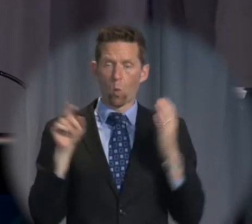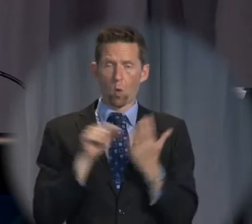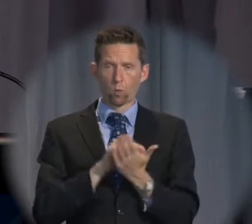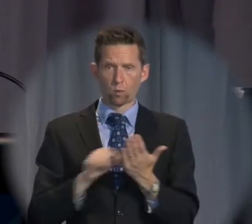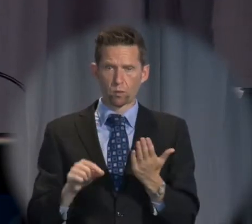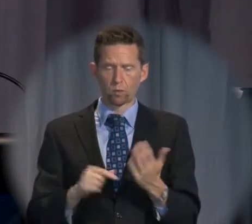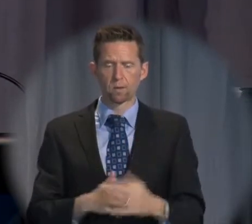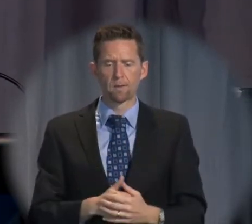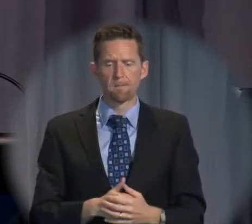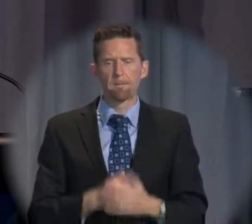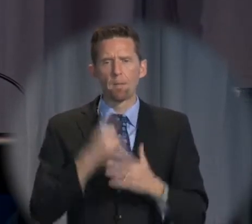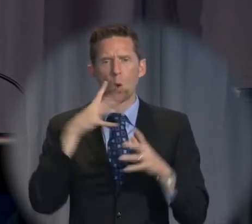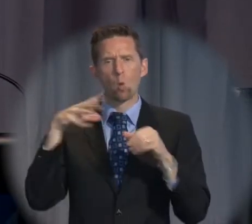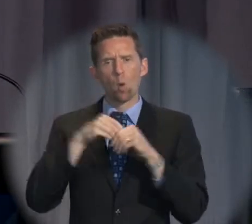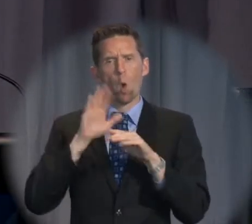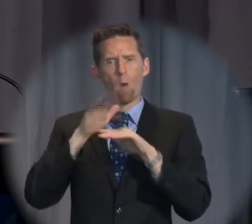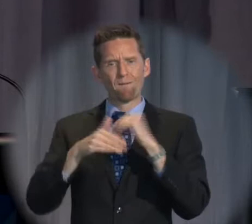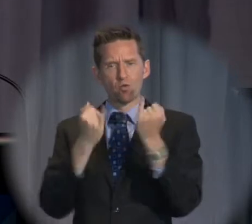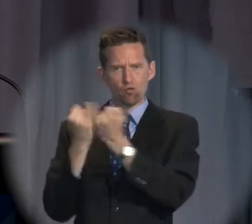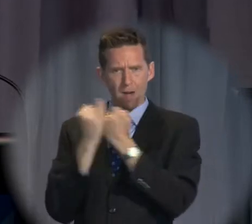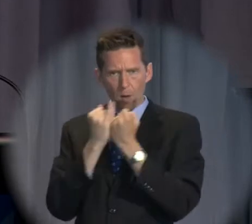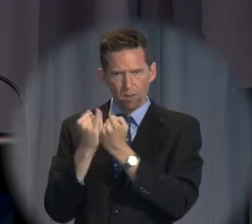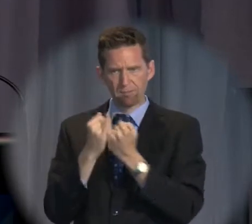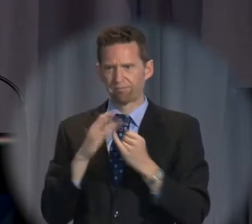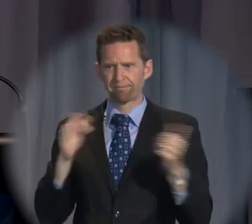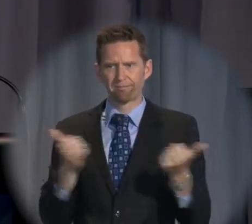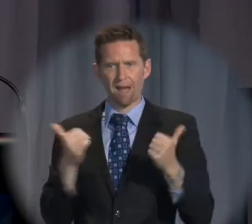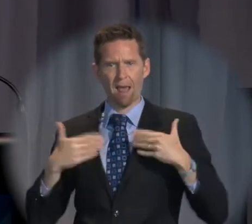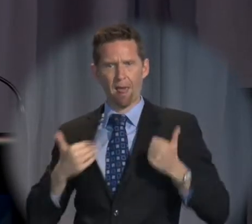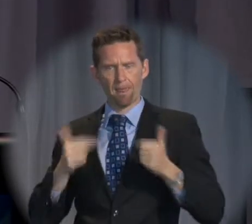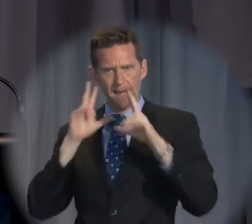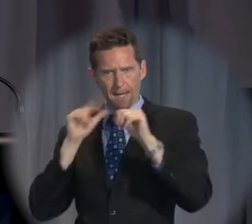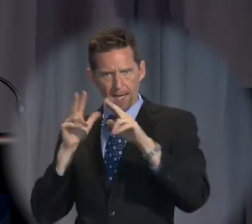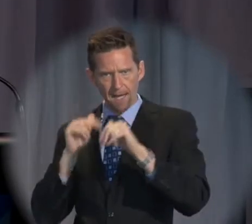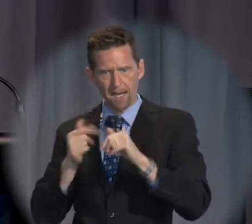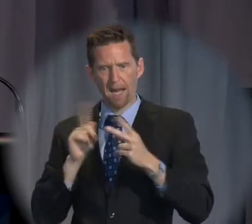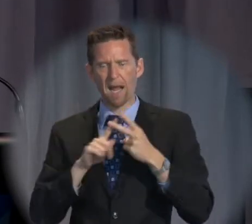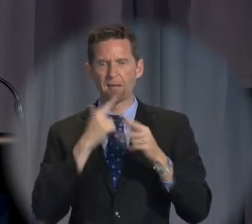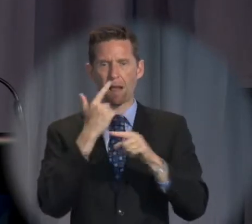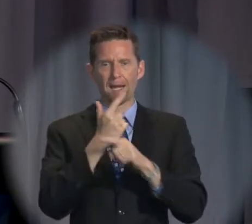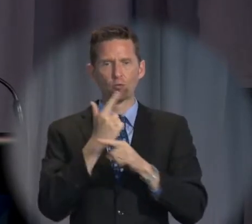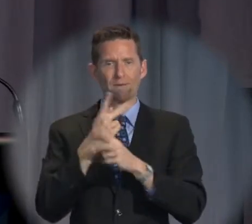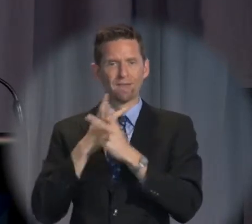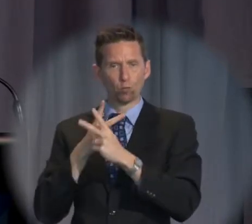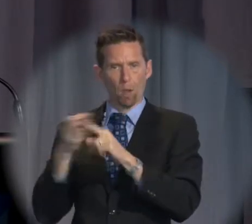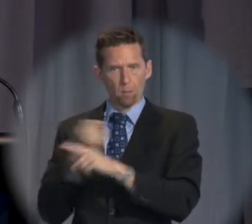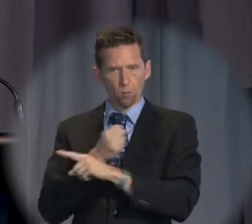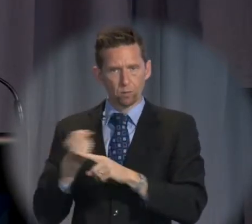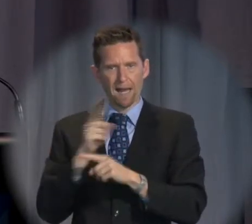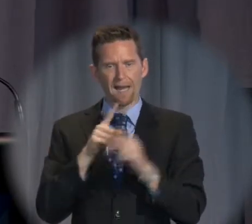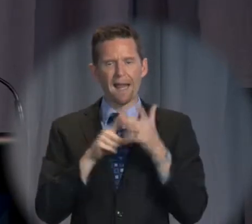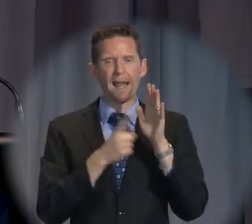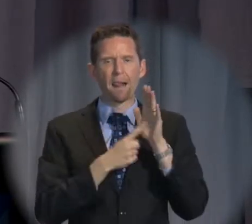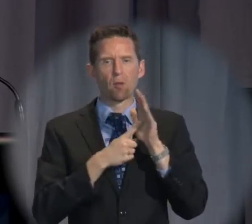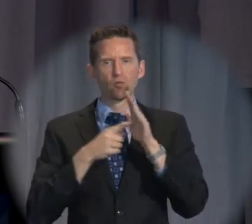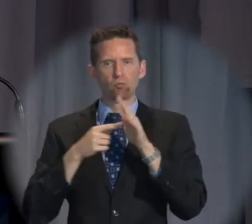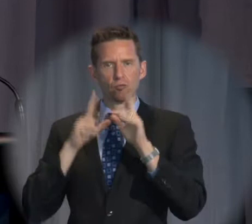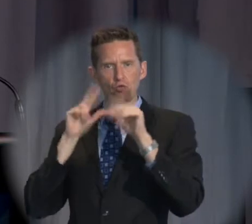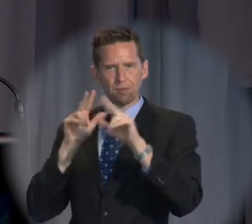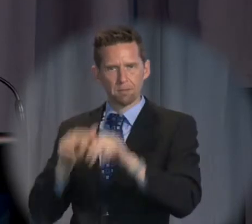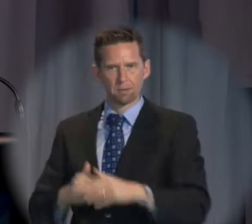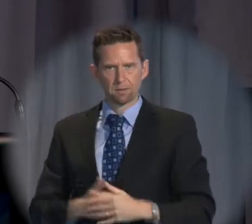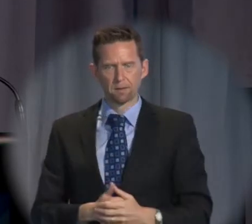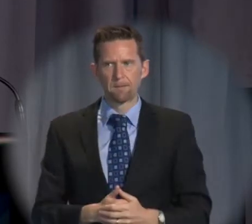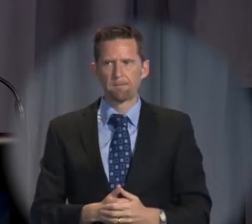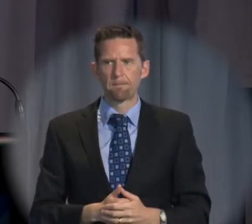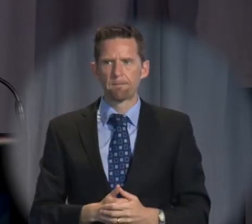included overcrowding, inadequate health care, and even allegations of sexual abuse and ill treatment. The United